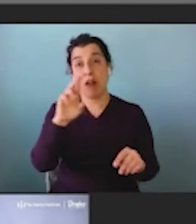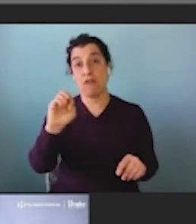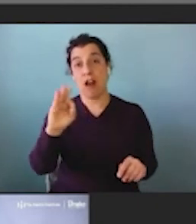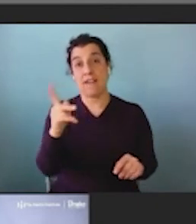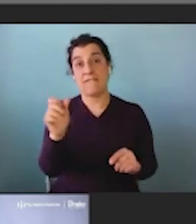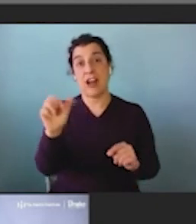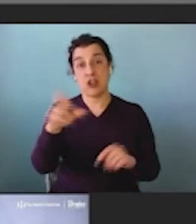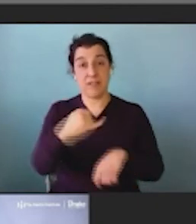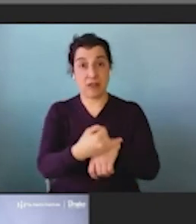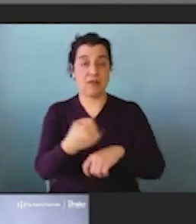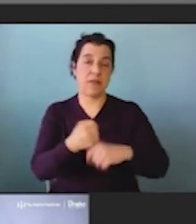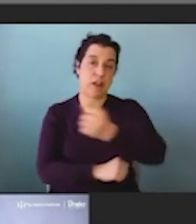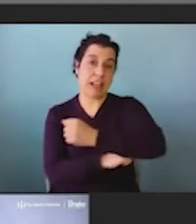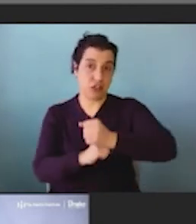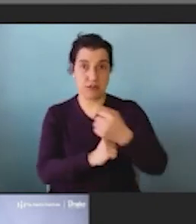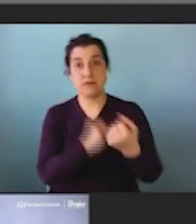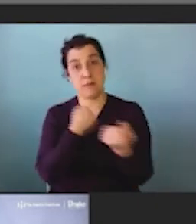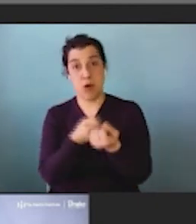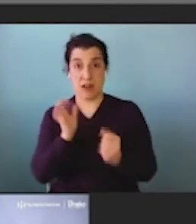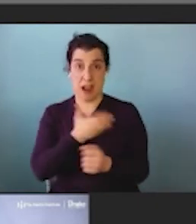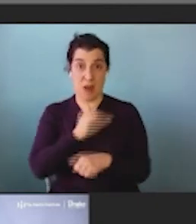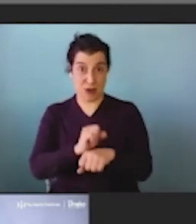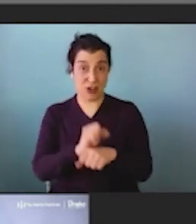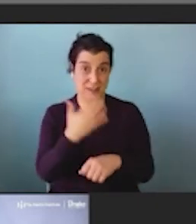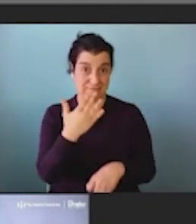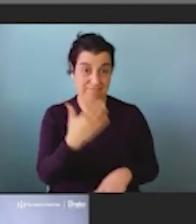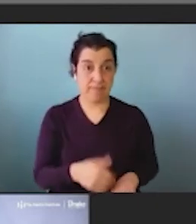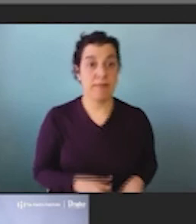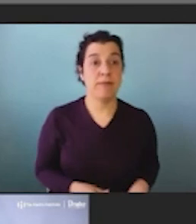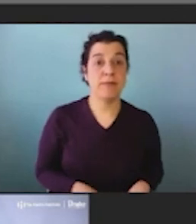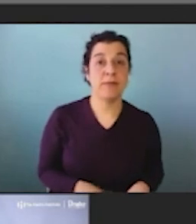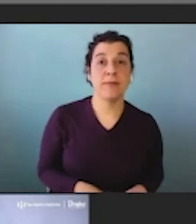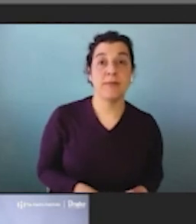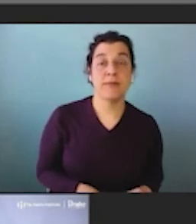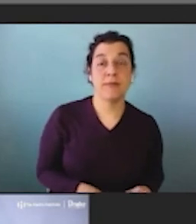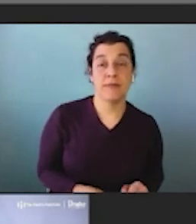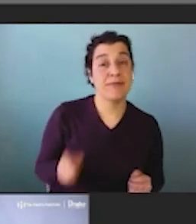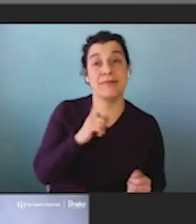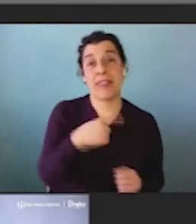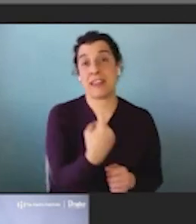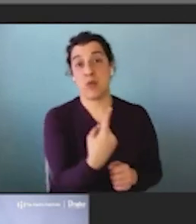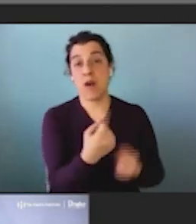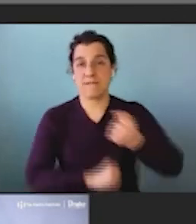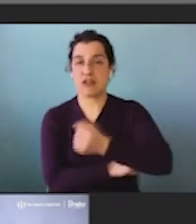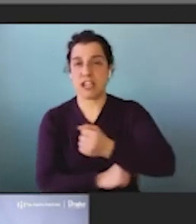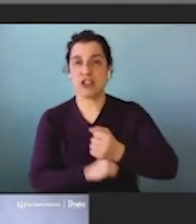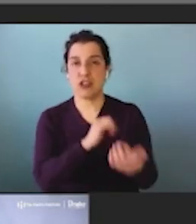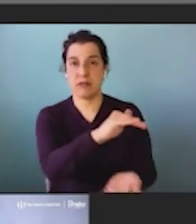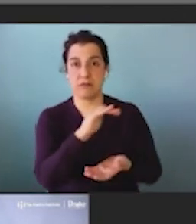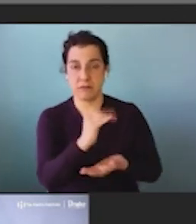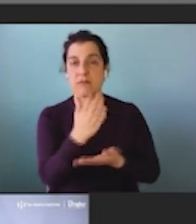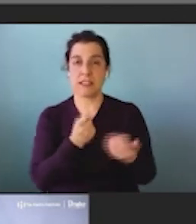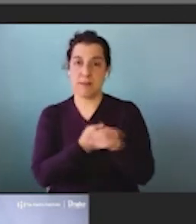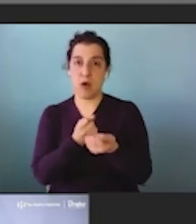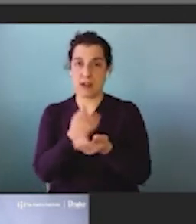supporting this work. I think that it's they are one foundation who has supported some of this policy